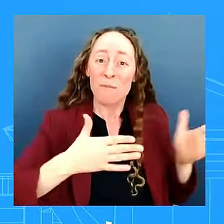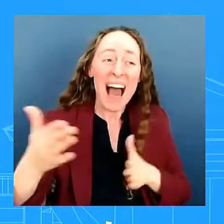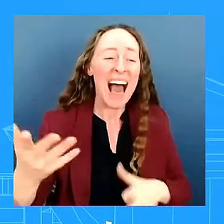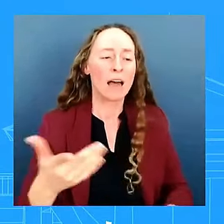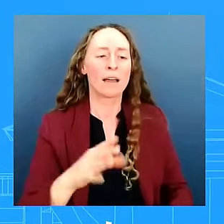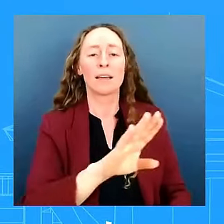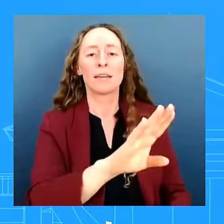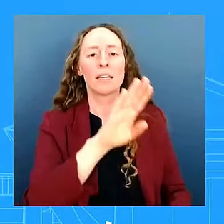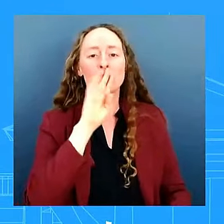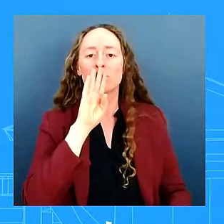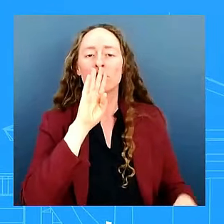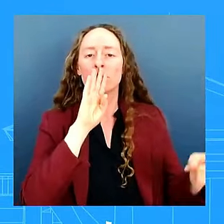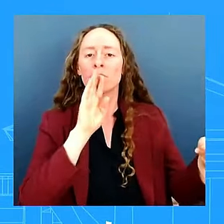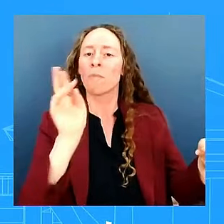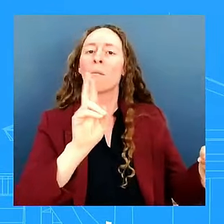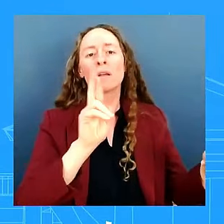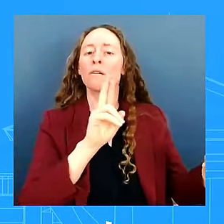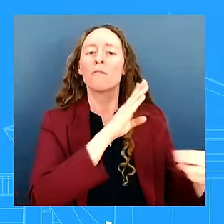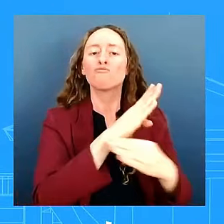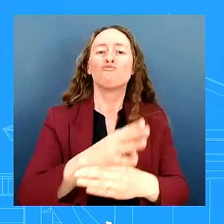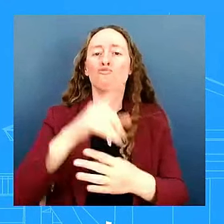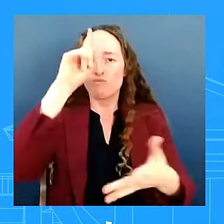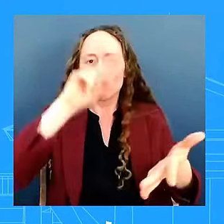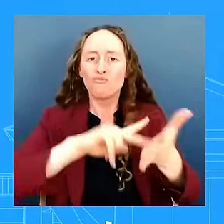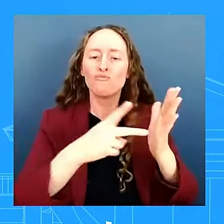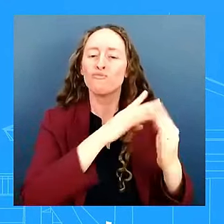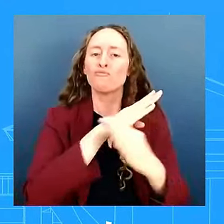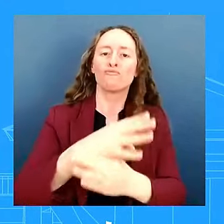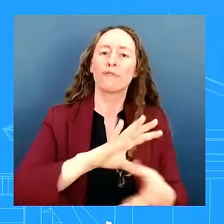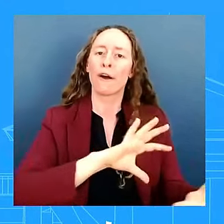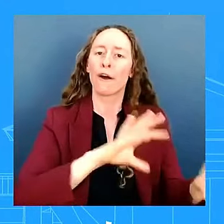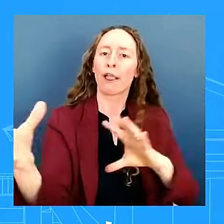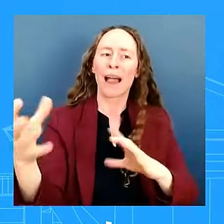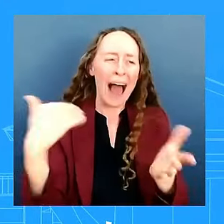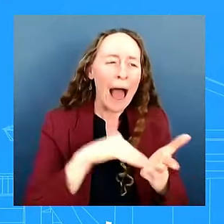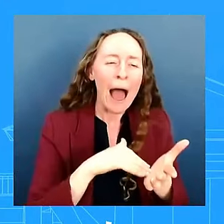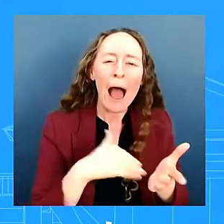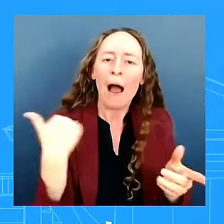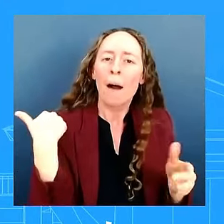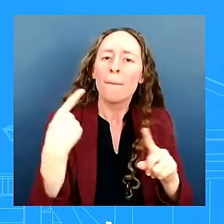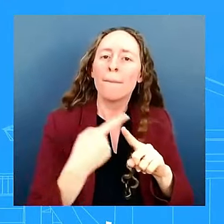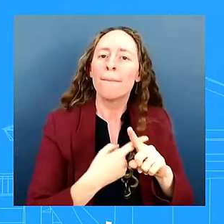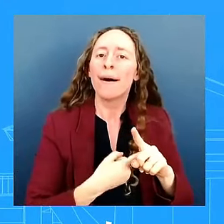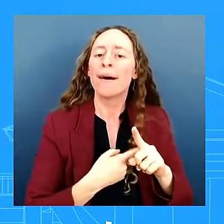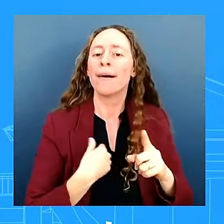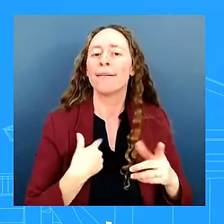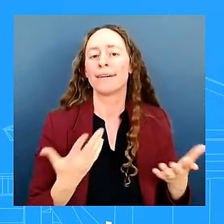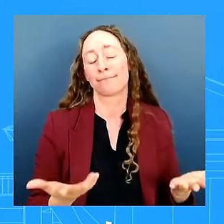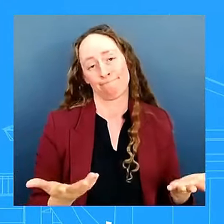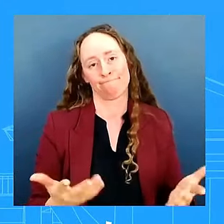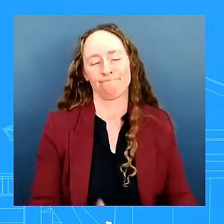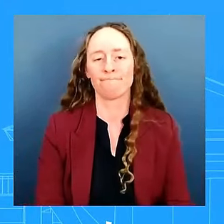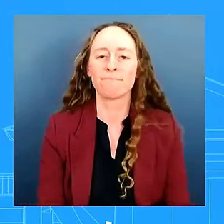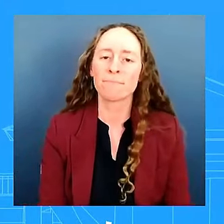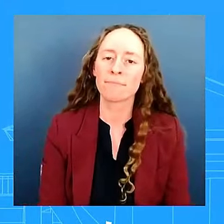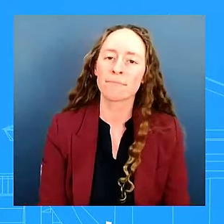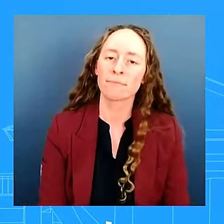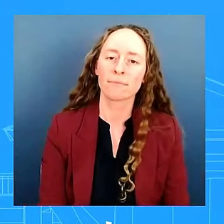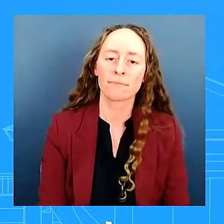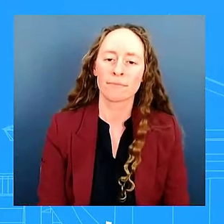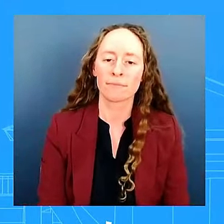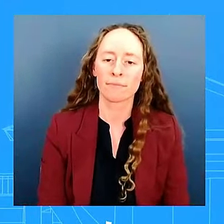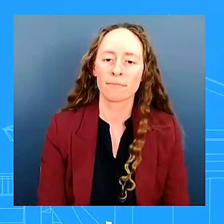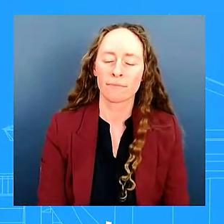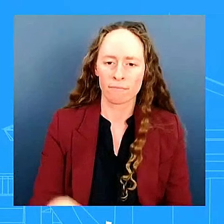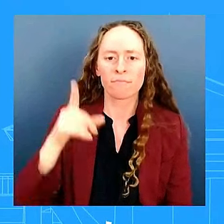the legislation that they just blocked just last month on another subject the treasury monthly statement came out today and it showed that uh we still have a deficit we're going to have a deficit